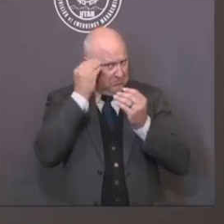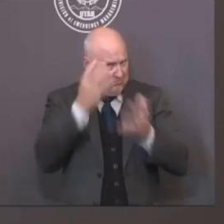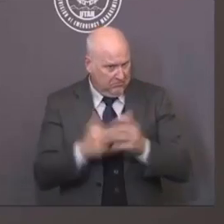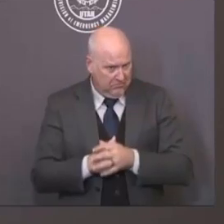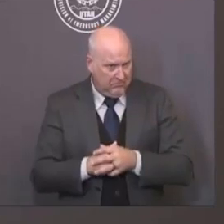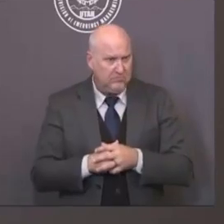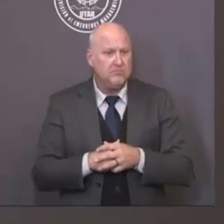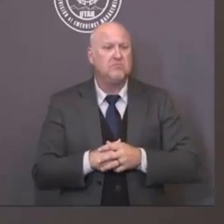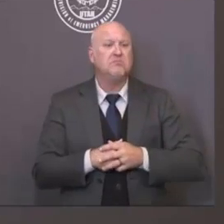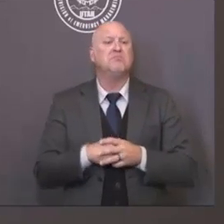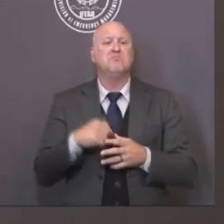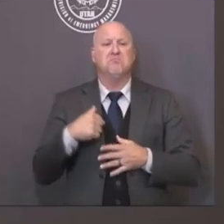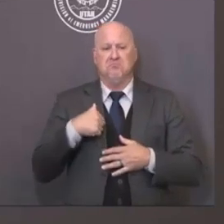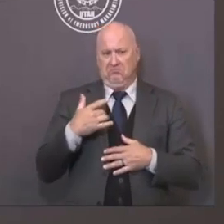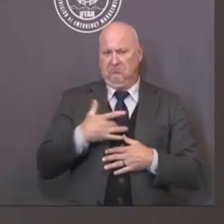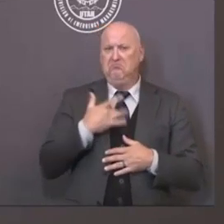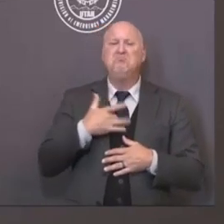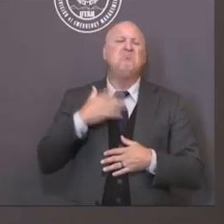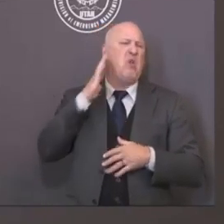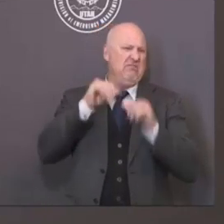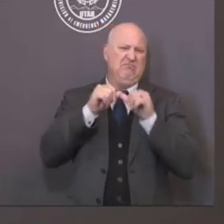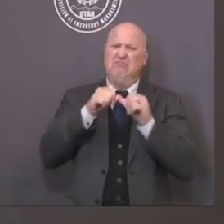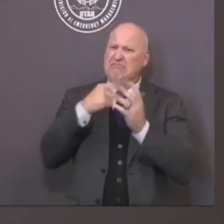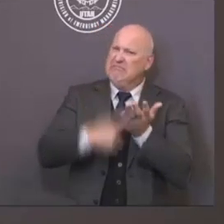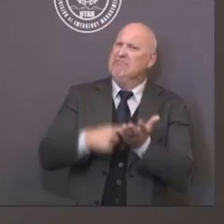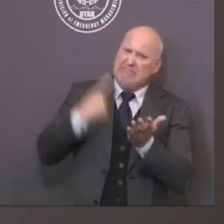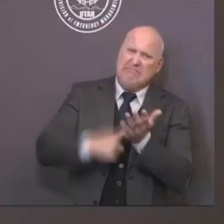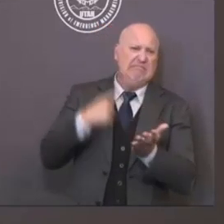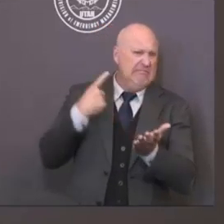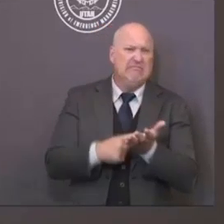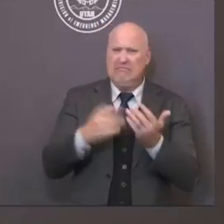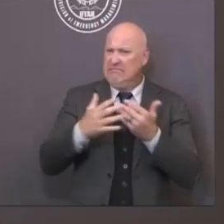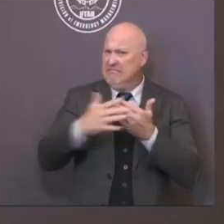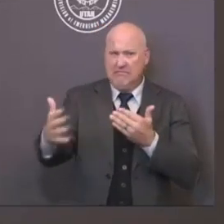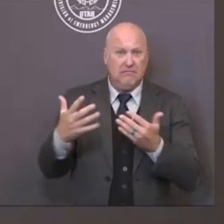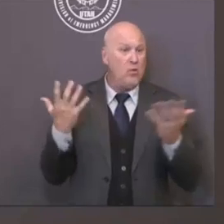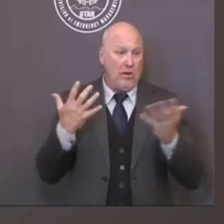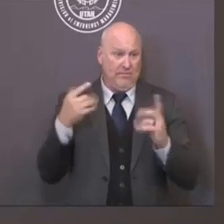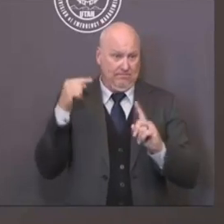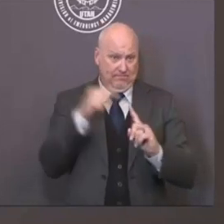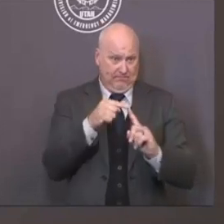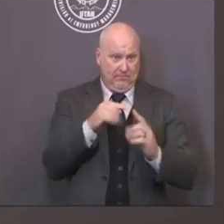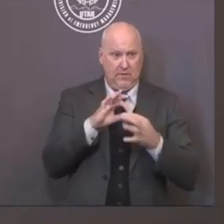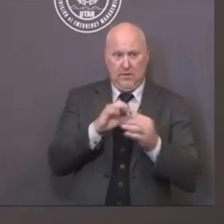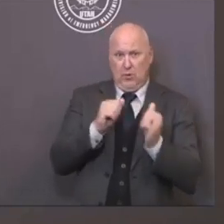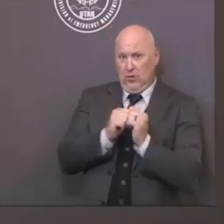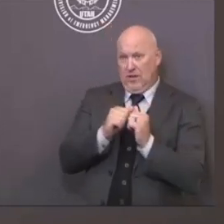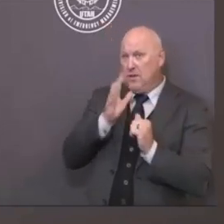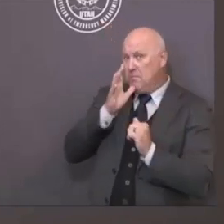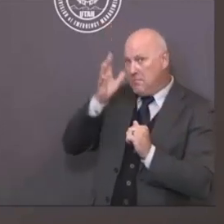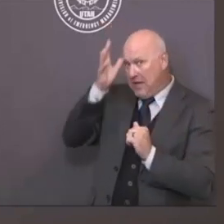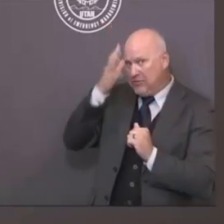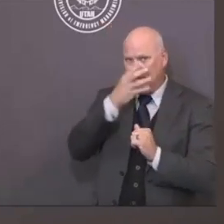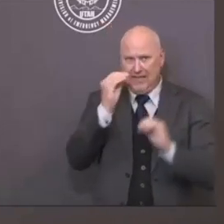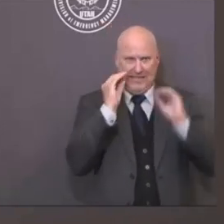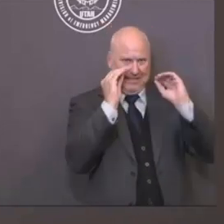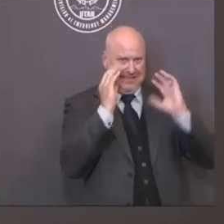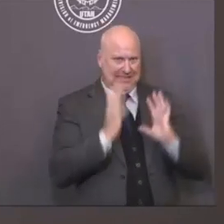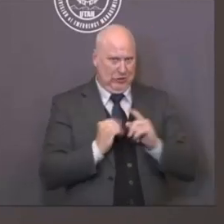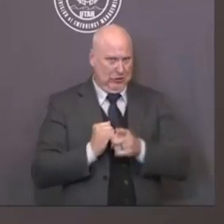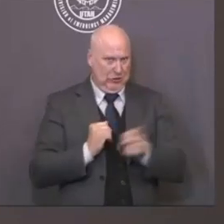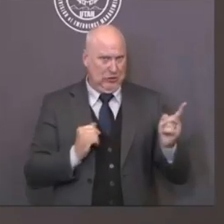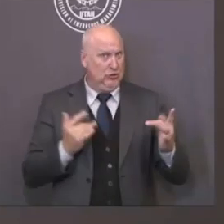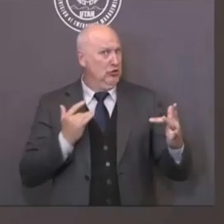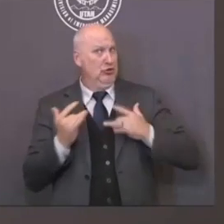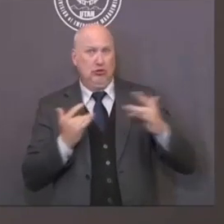parents, our teachers, those involved with education, concerned about what do we need to do to open up